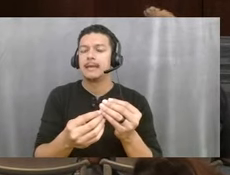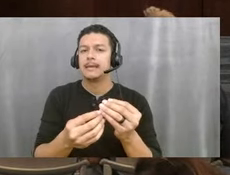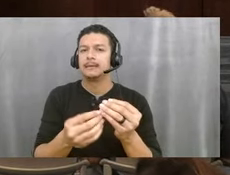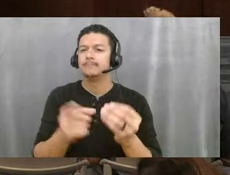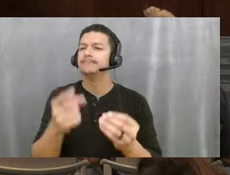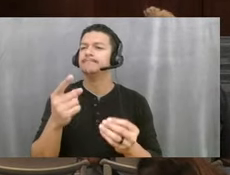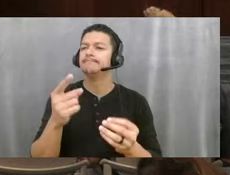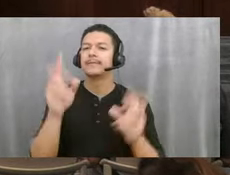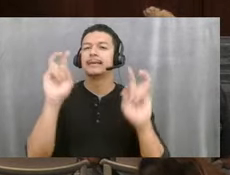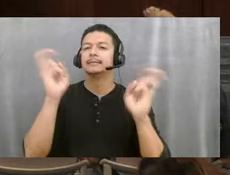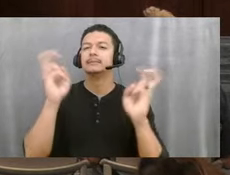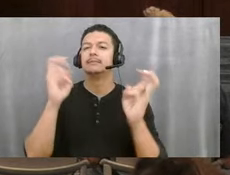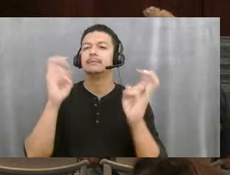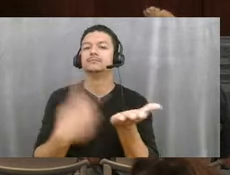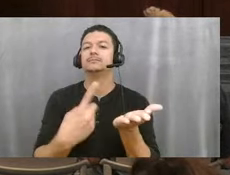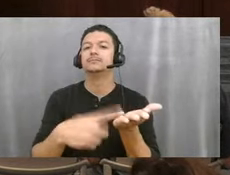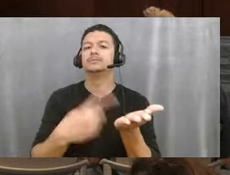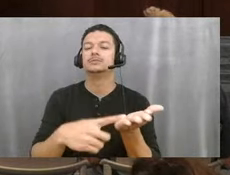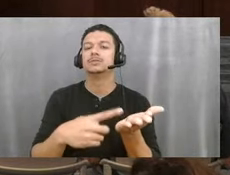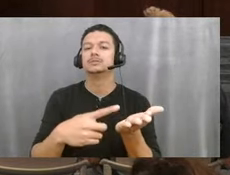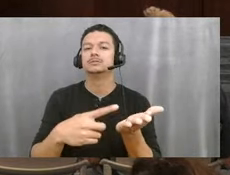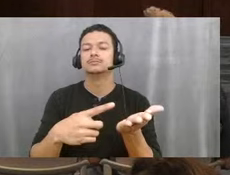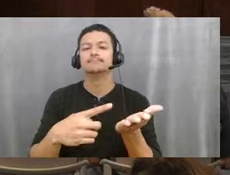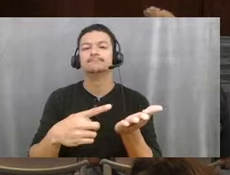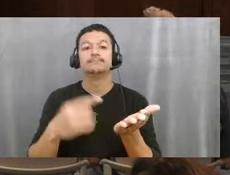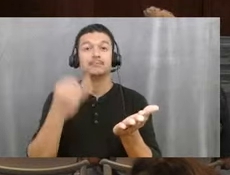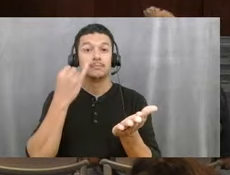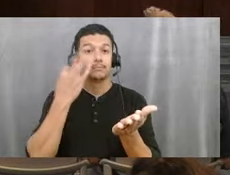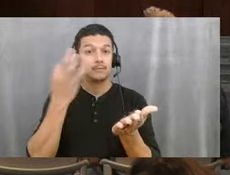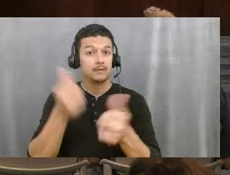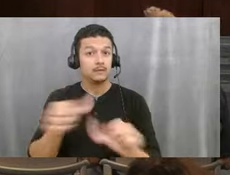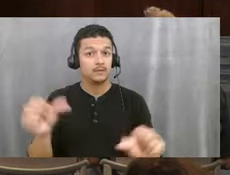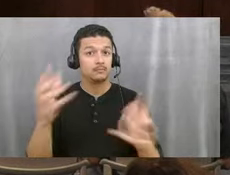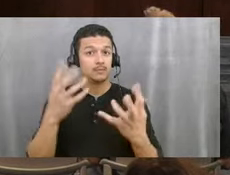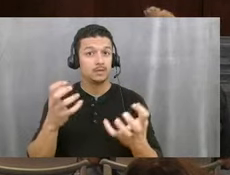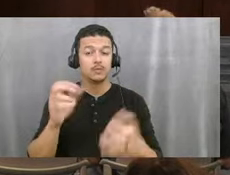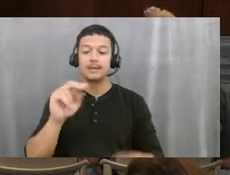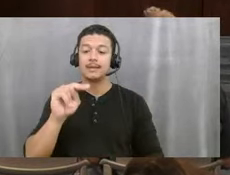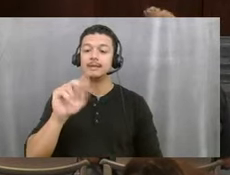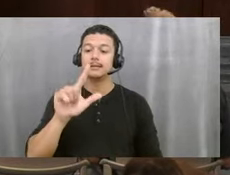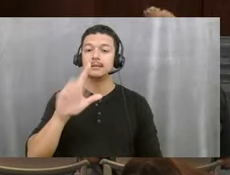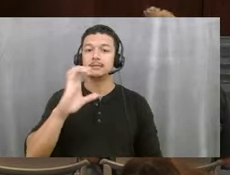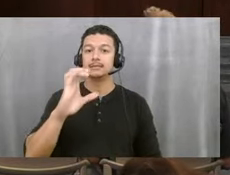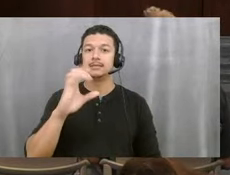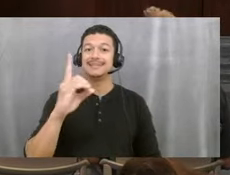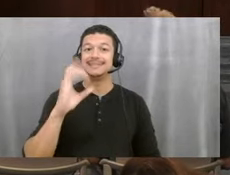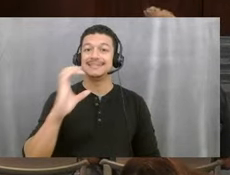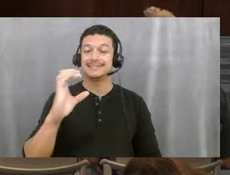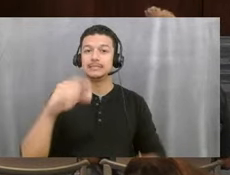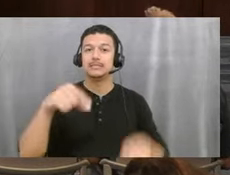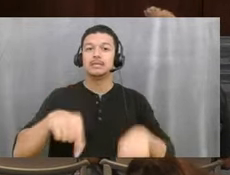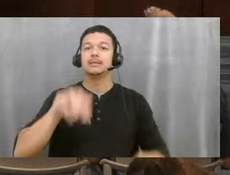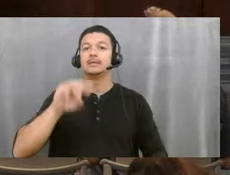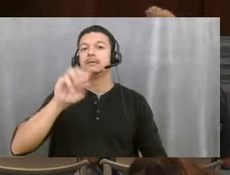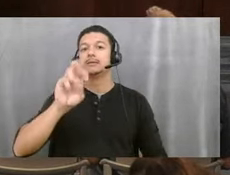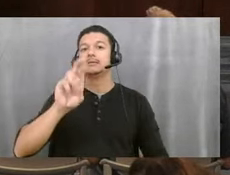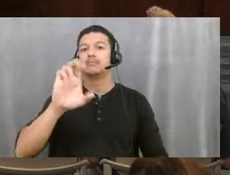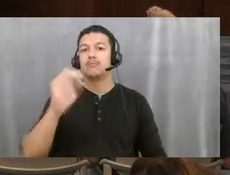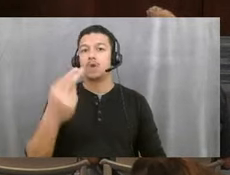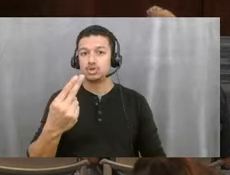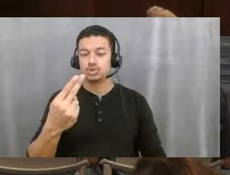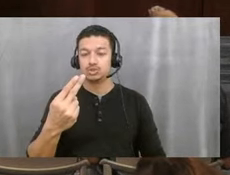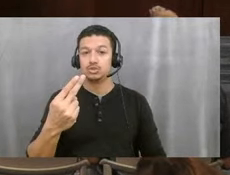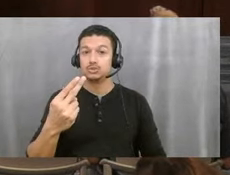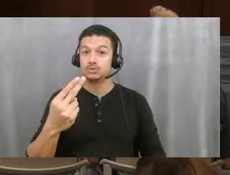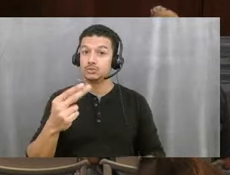discussion for if any of us want to go to NLCDC this March. It's coming up. And so I know we need to have